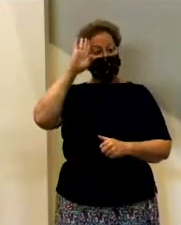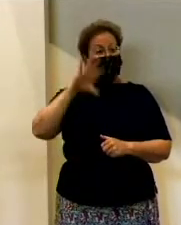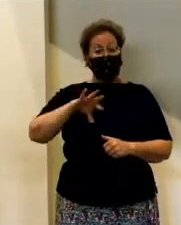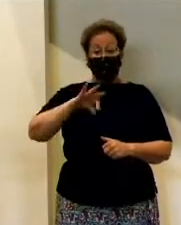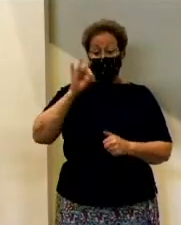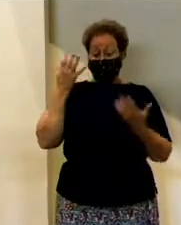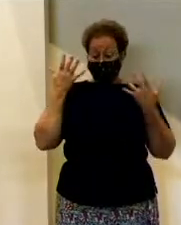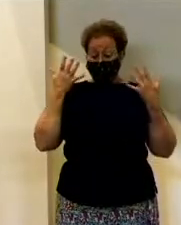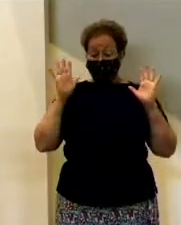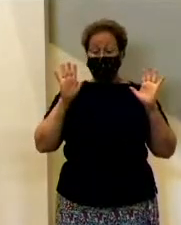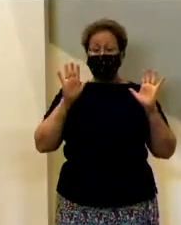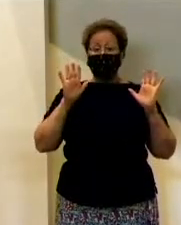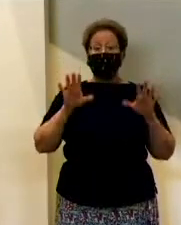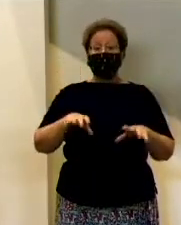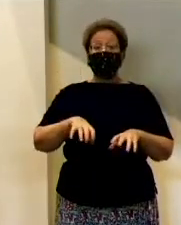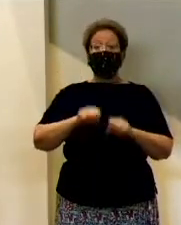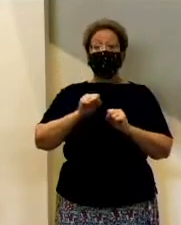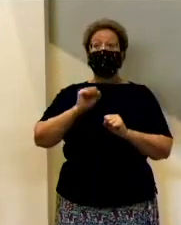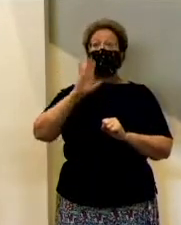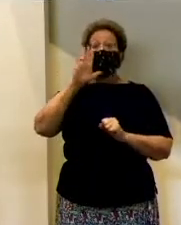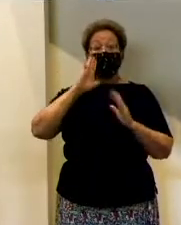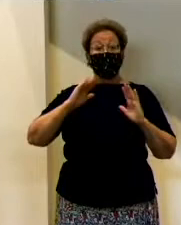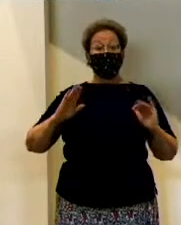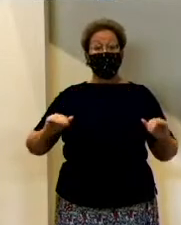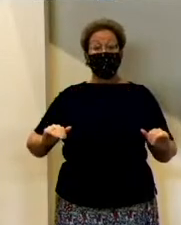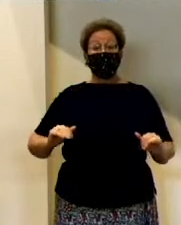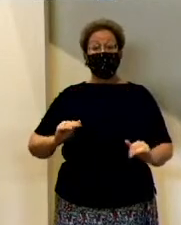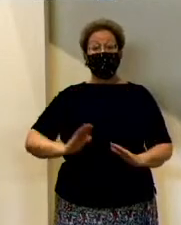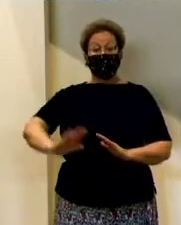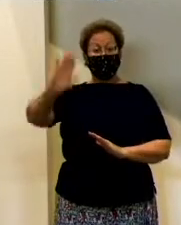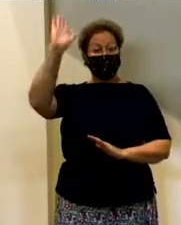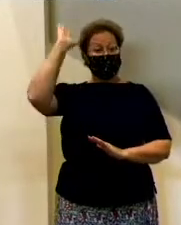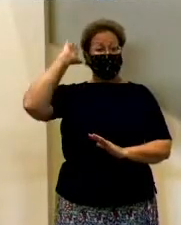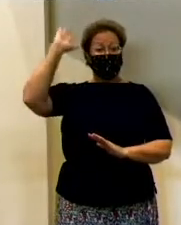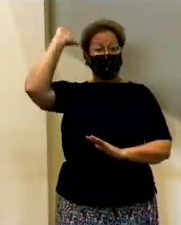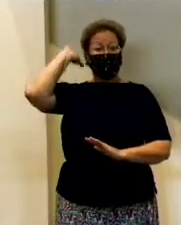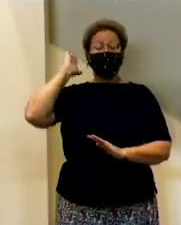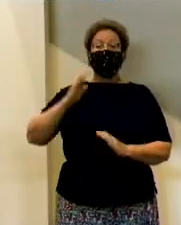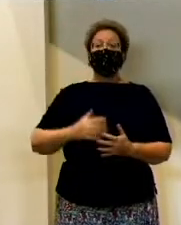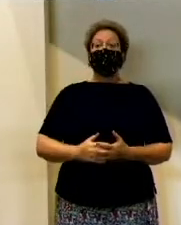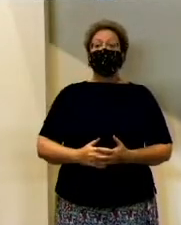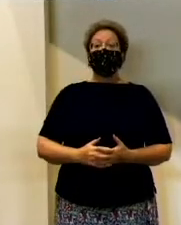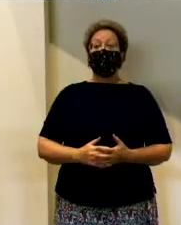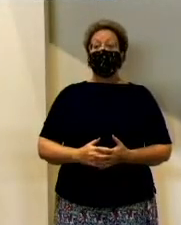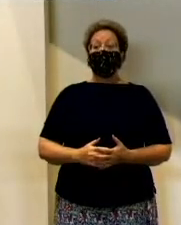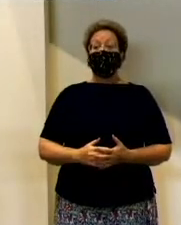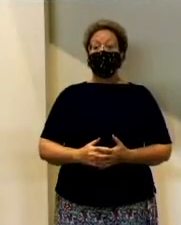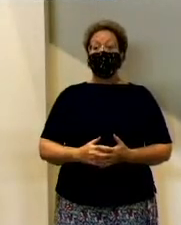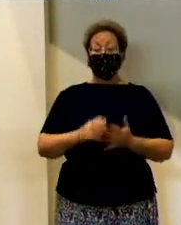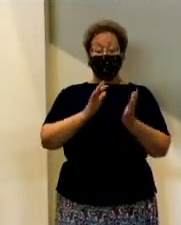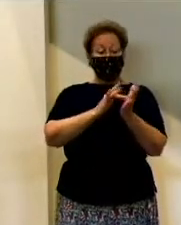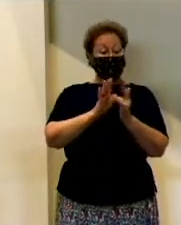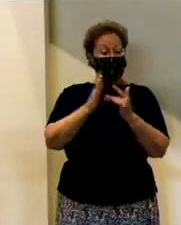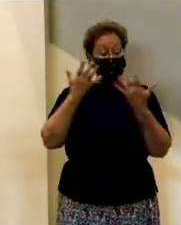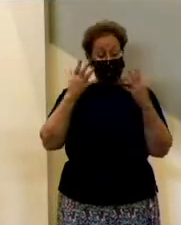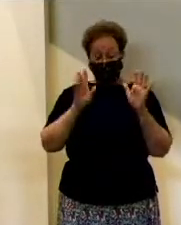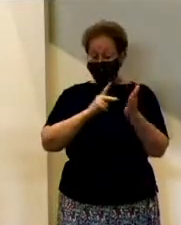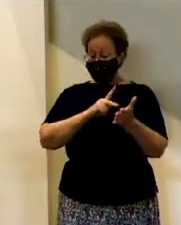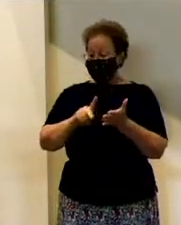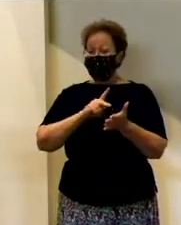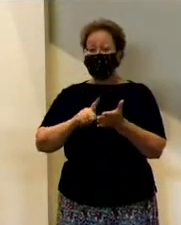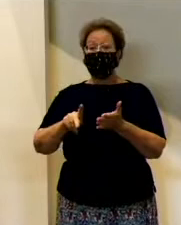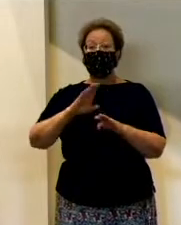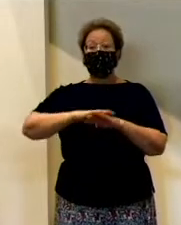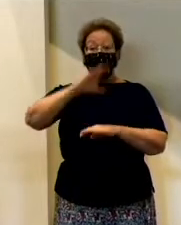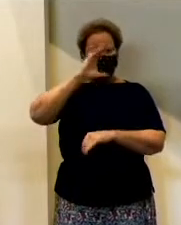us and predestine us to be adopted as his children before the beginning of creation? And didn't Jesus pay for our adoption when he